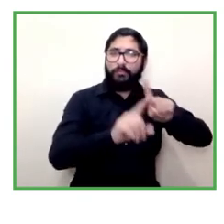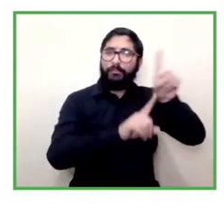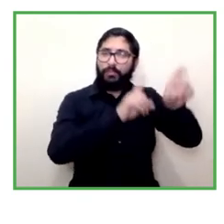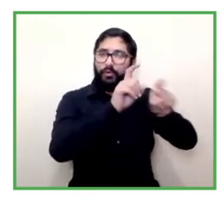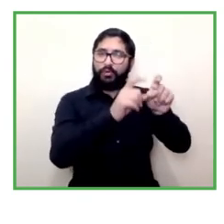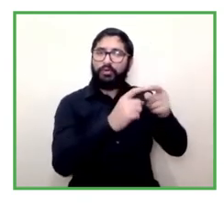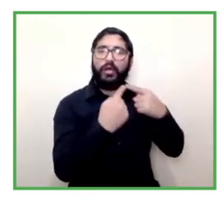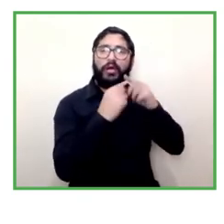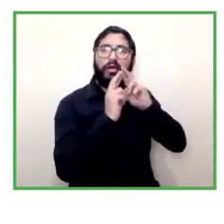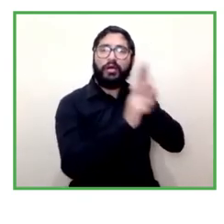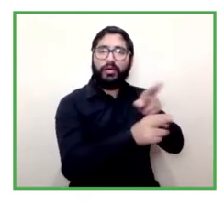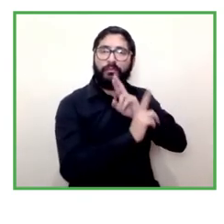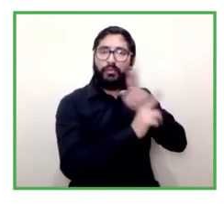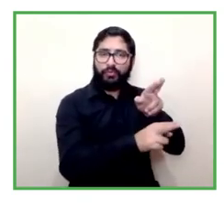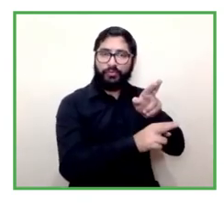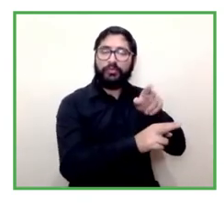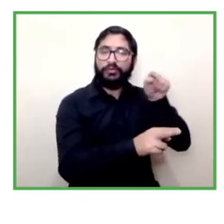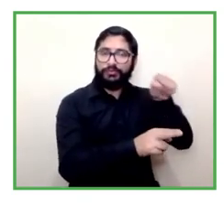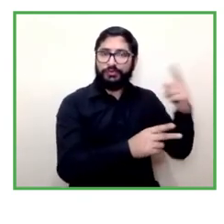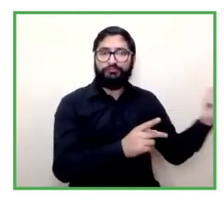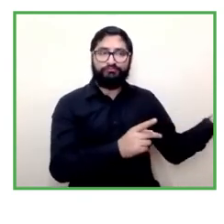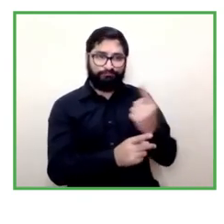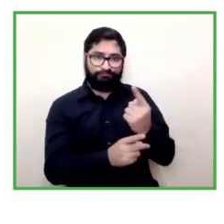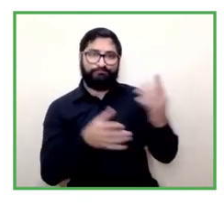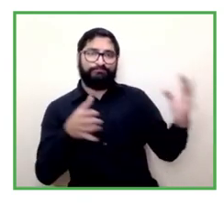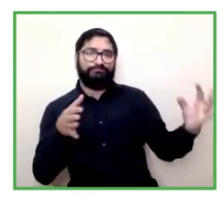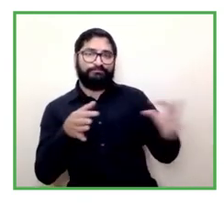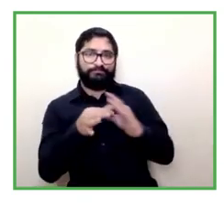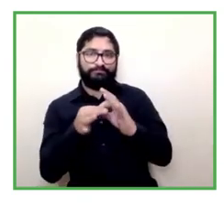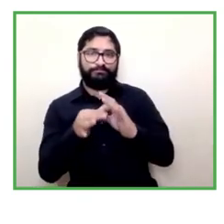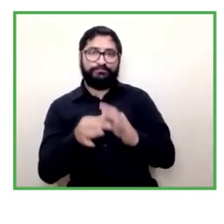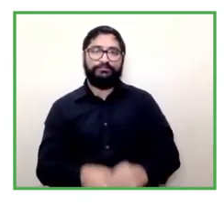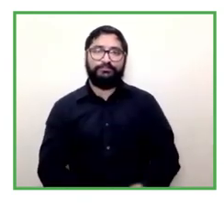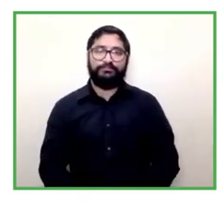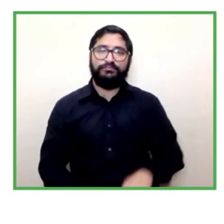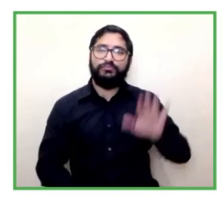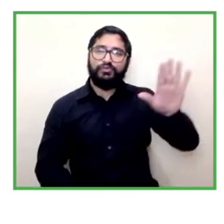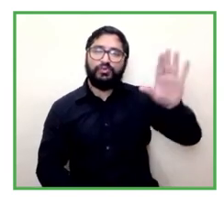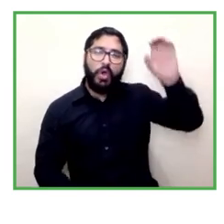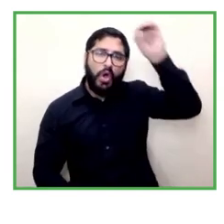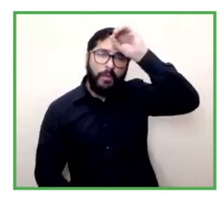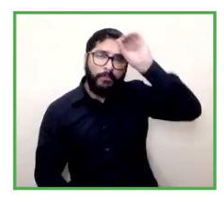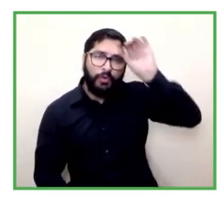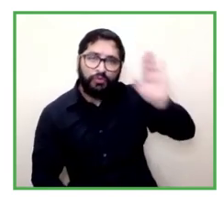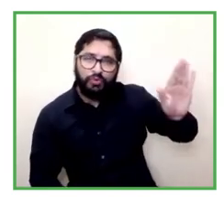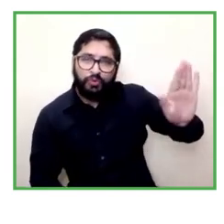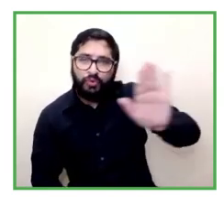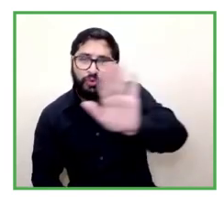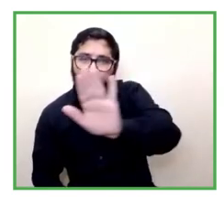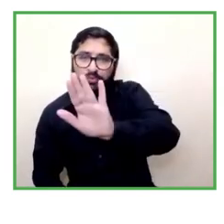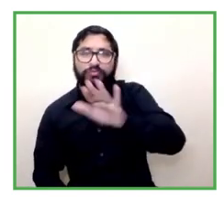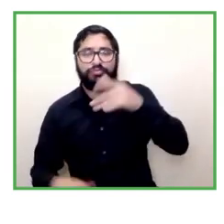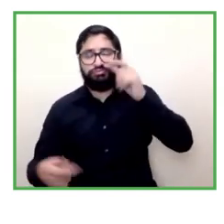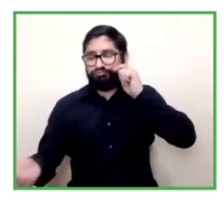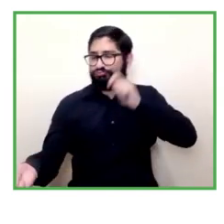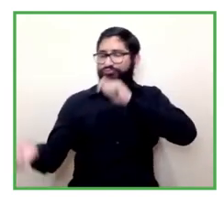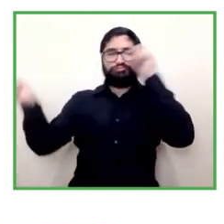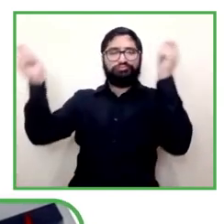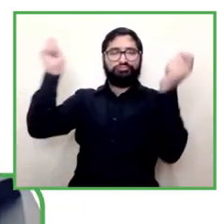give us a few words on how she's observing this change in the workplace